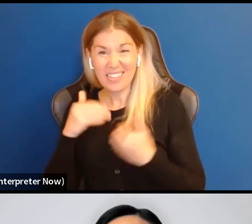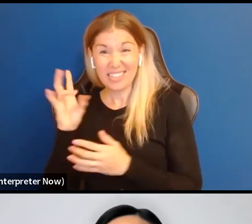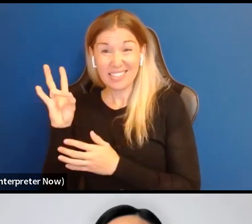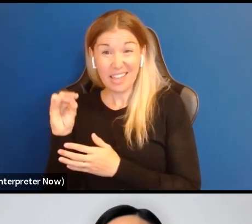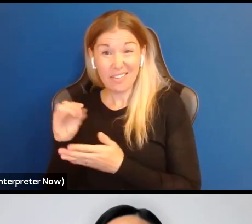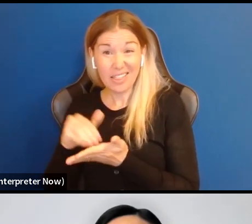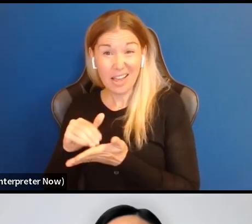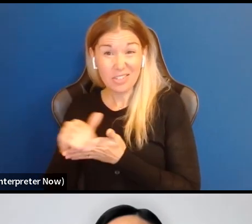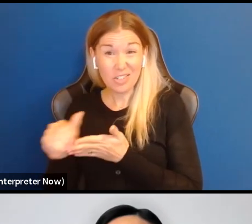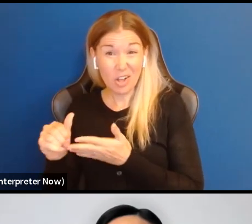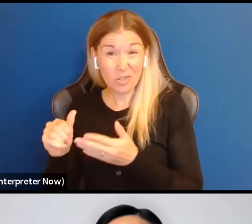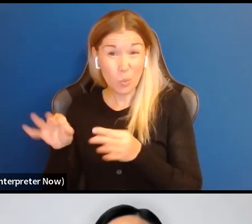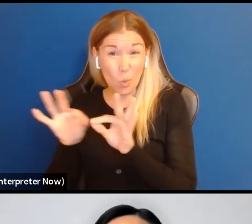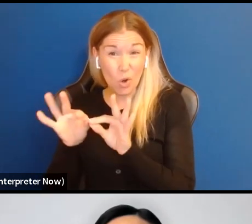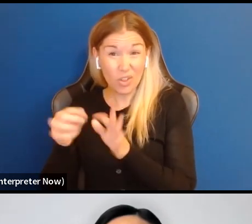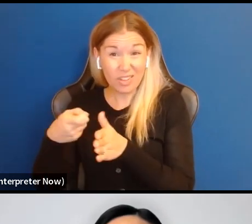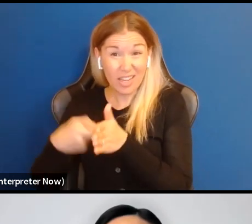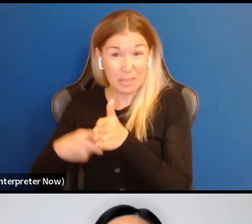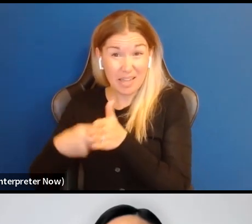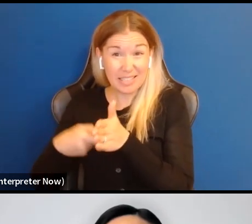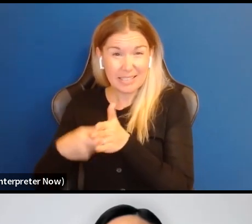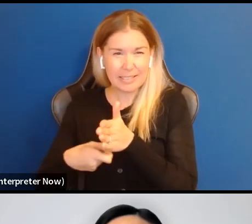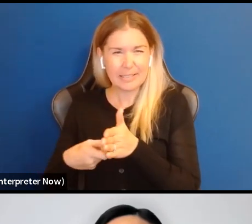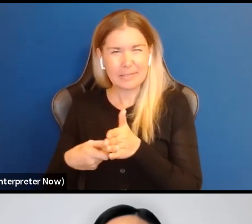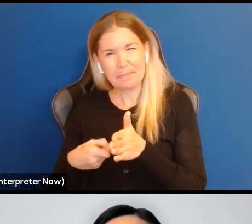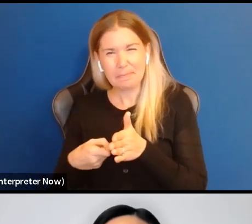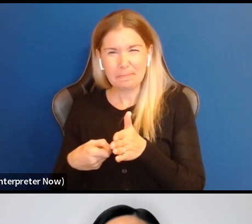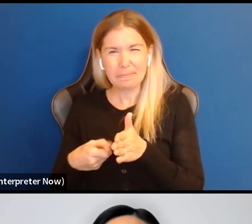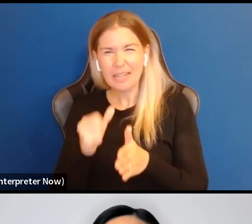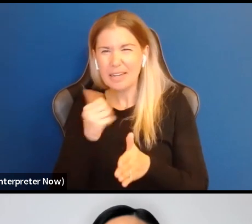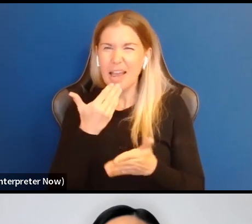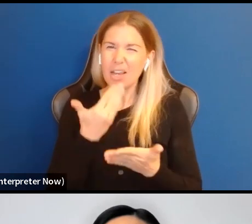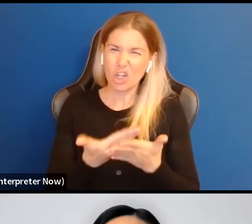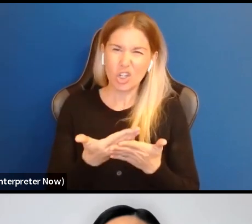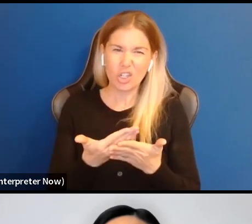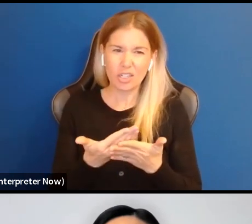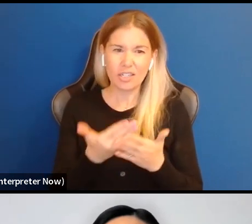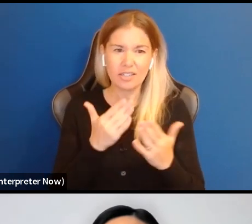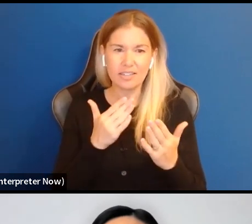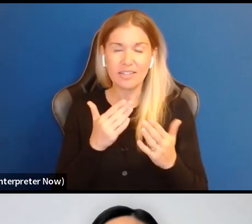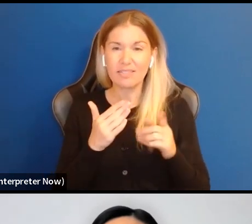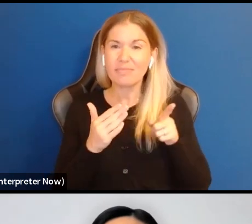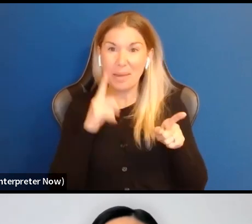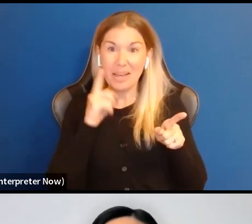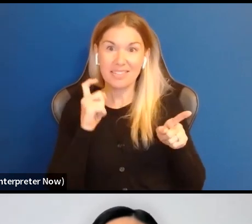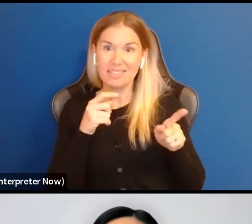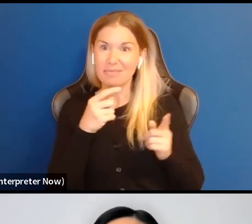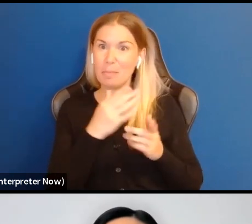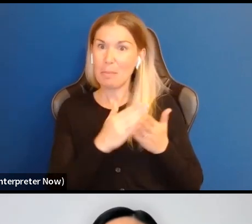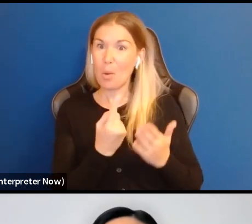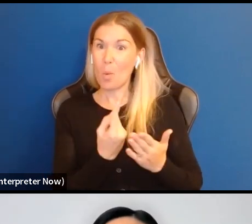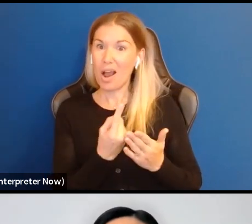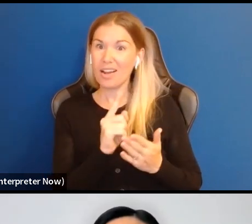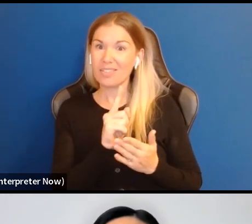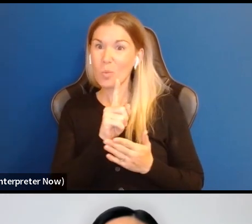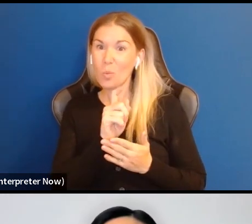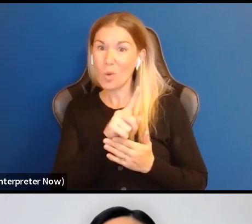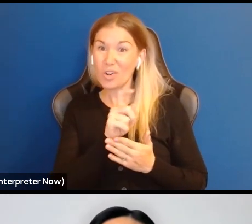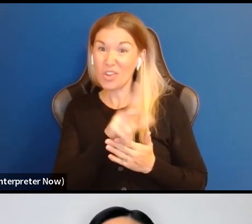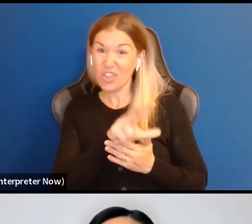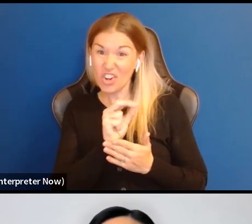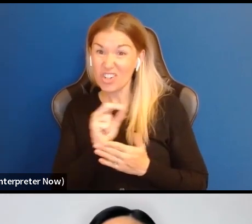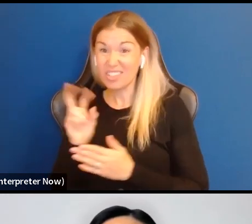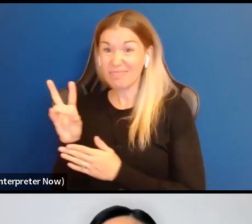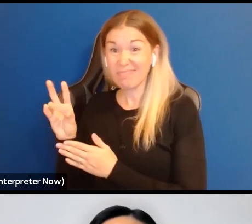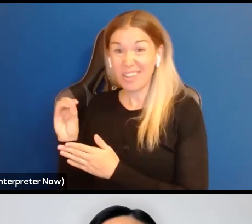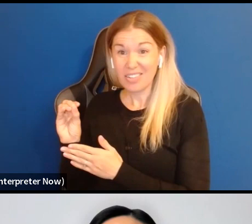That's not going to be super good comparing, um, that part one statement of interest to your final application, we do